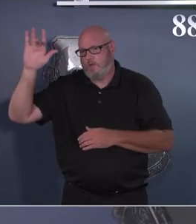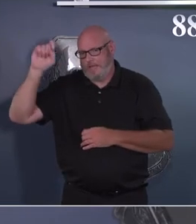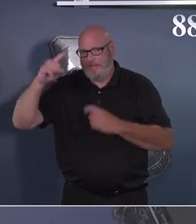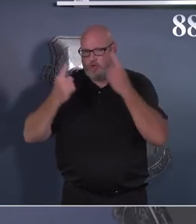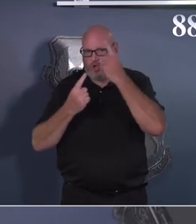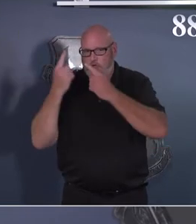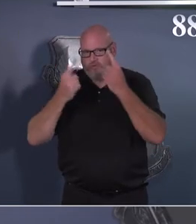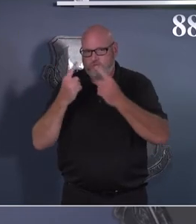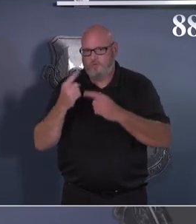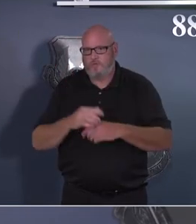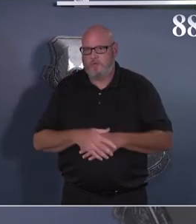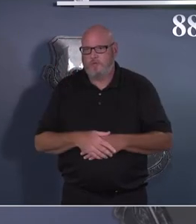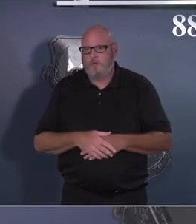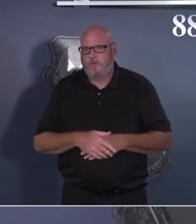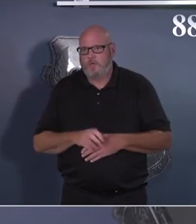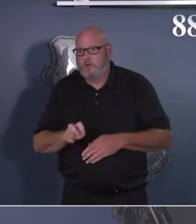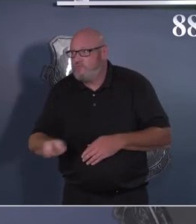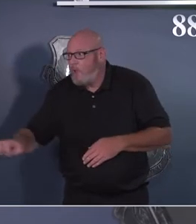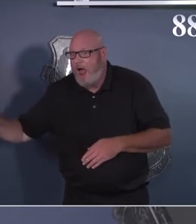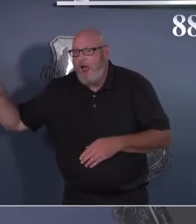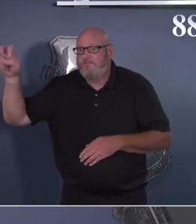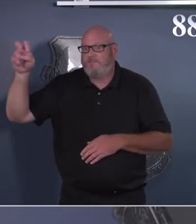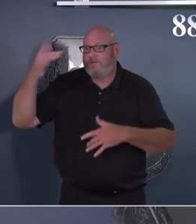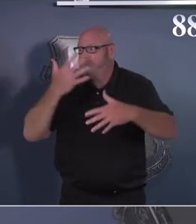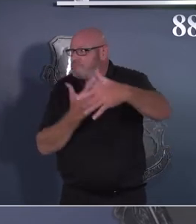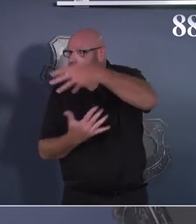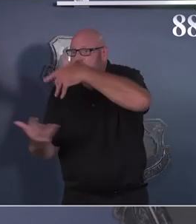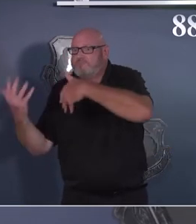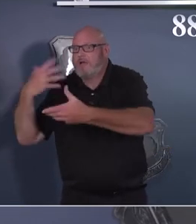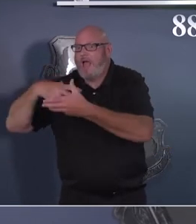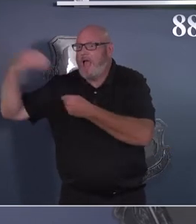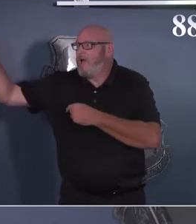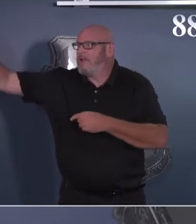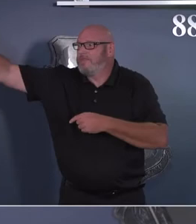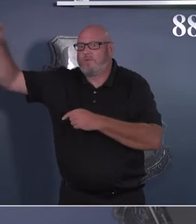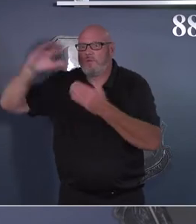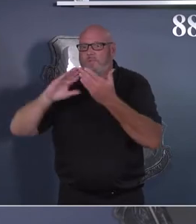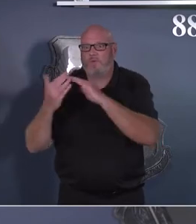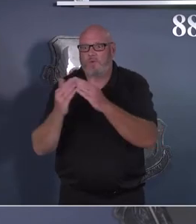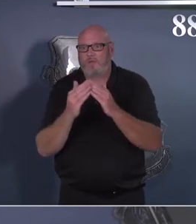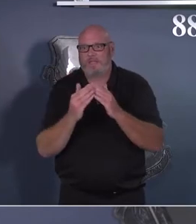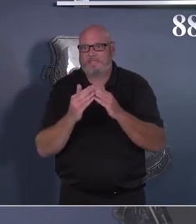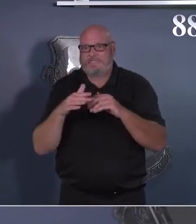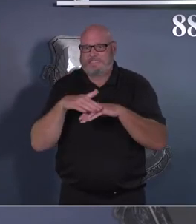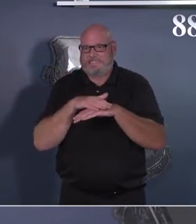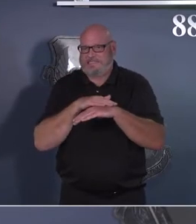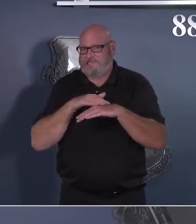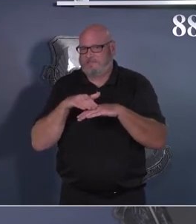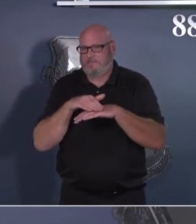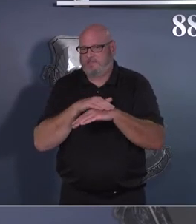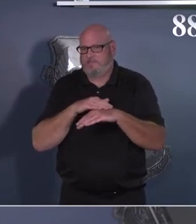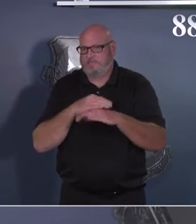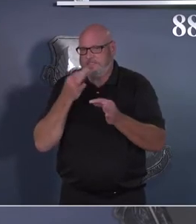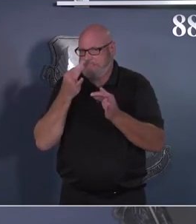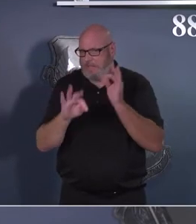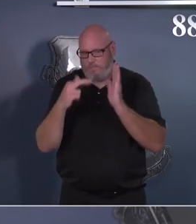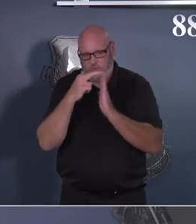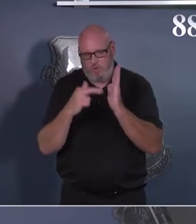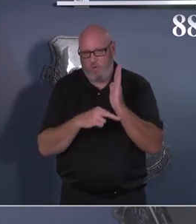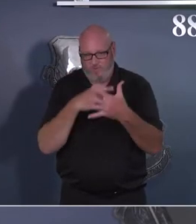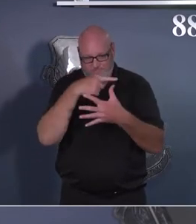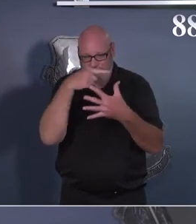travel and do all those types of things, fall back on those basic mitigating measures. Stay physically distanced. Wear your mask